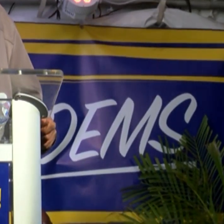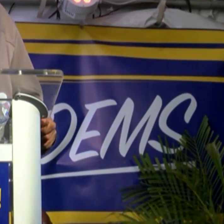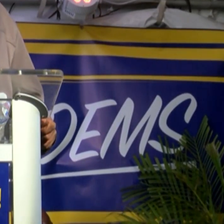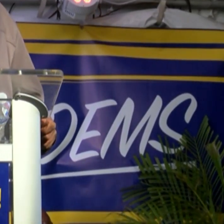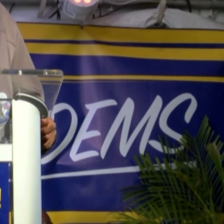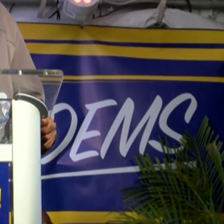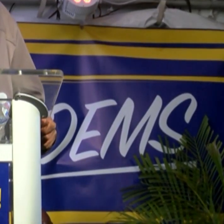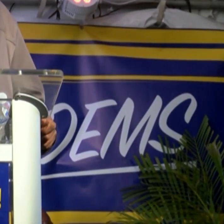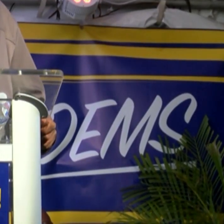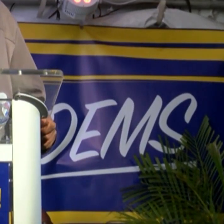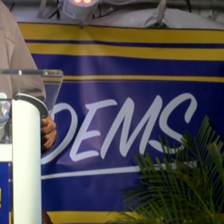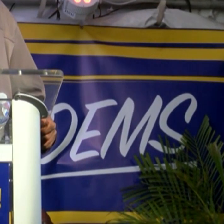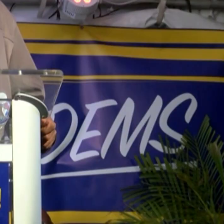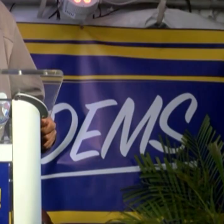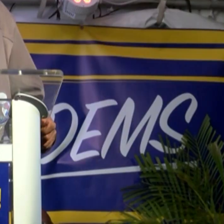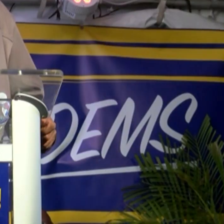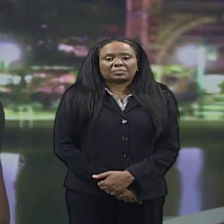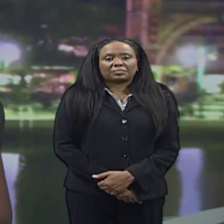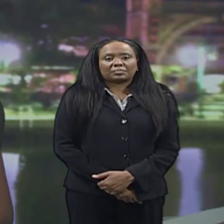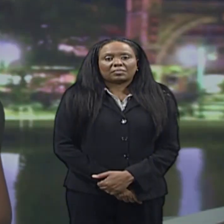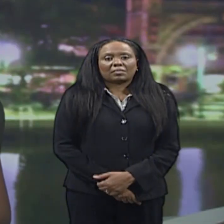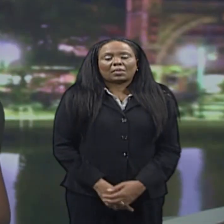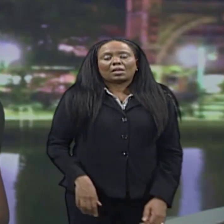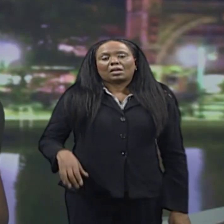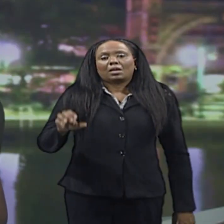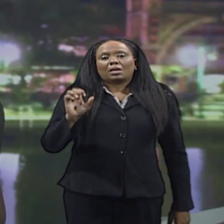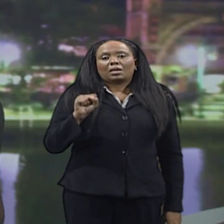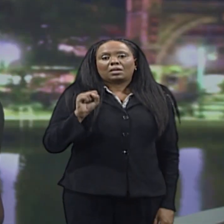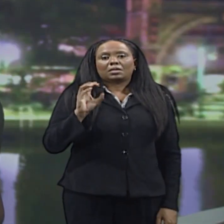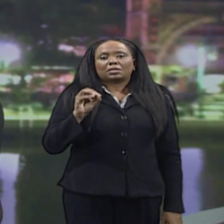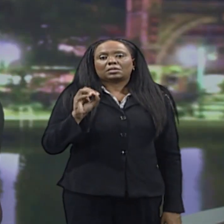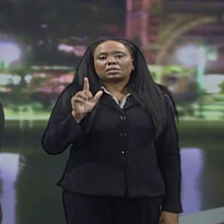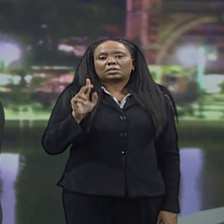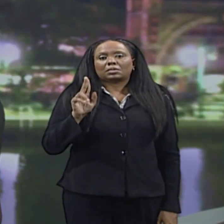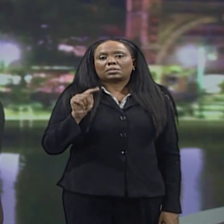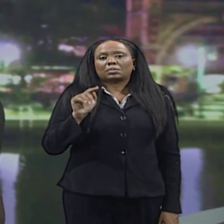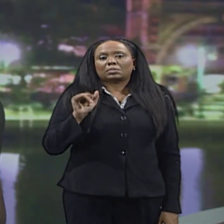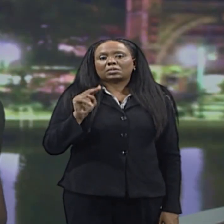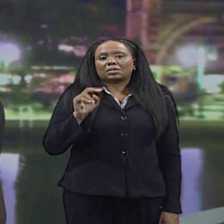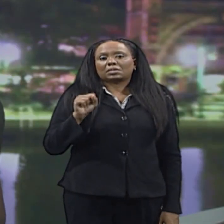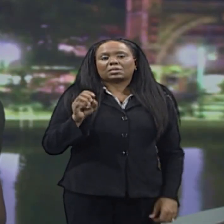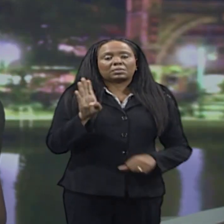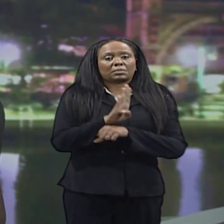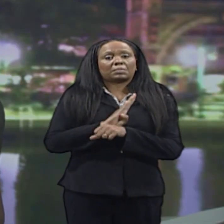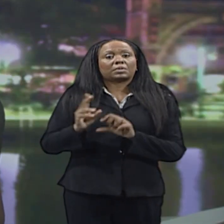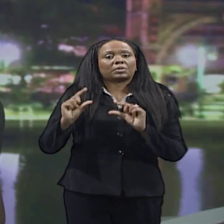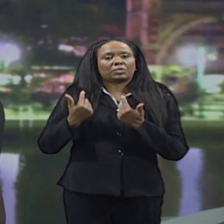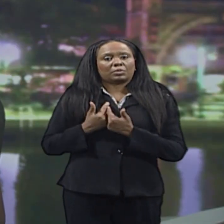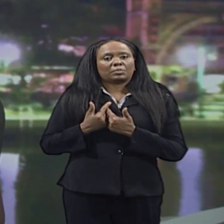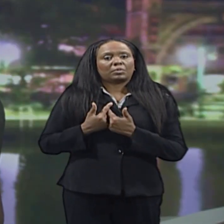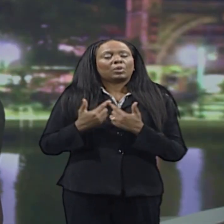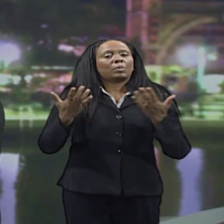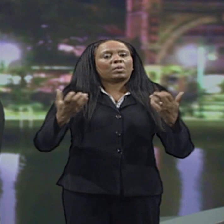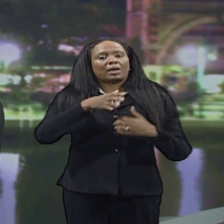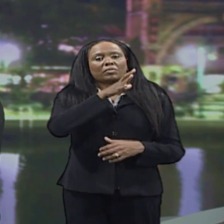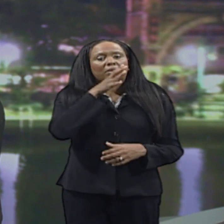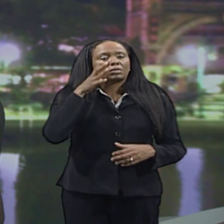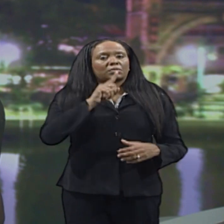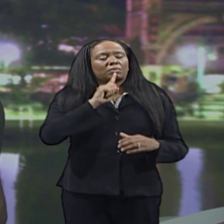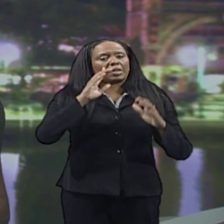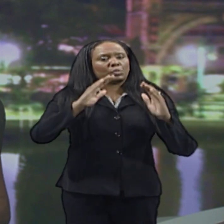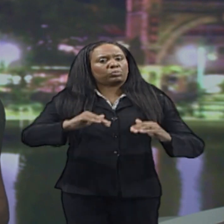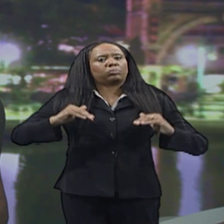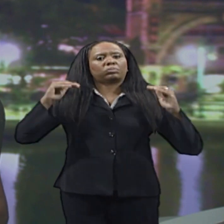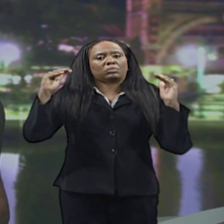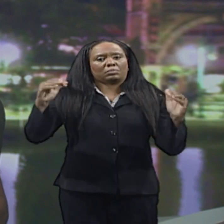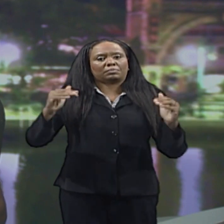far more self-determined. Solutions Barbados has placed agriculture high on the agenda to move Barbados forward.